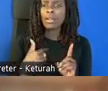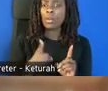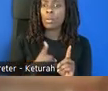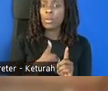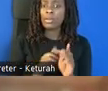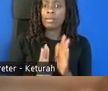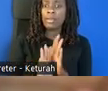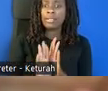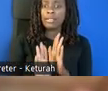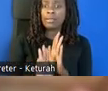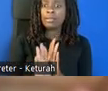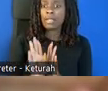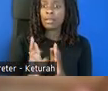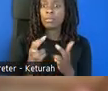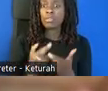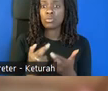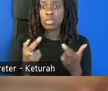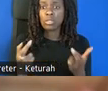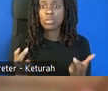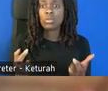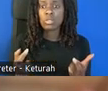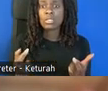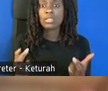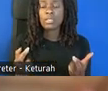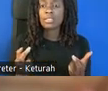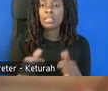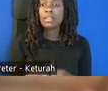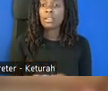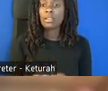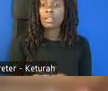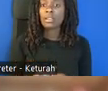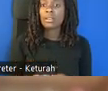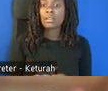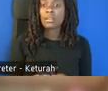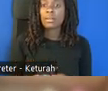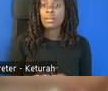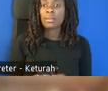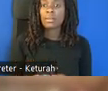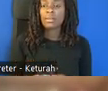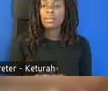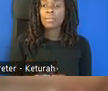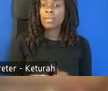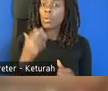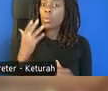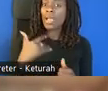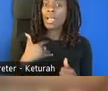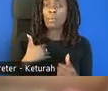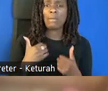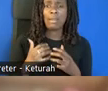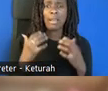resources and we're going to share a bunch of those with you today because I think we have a lot that is available for